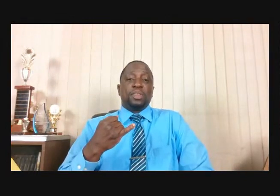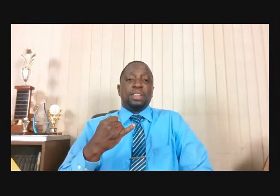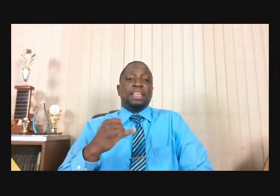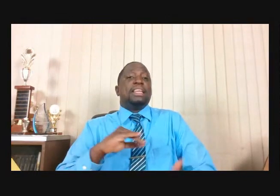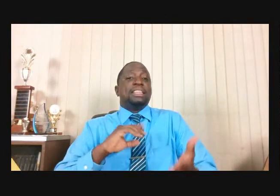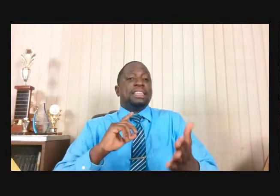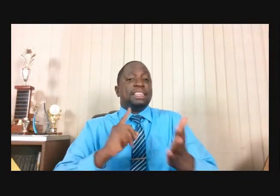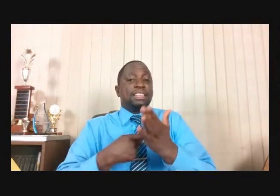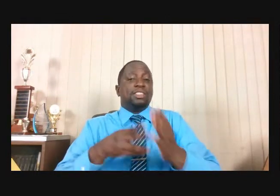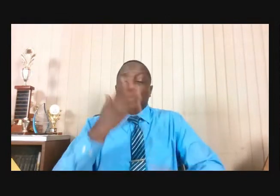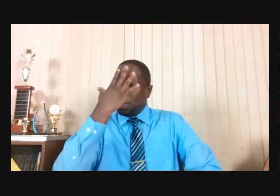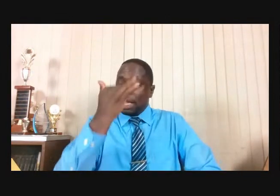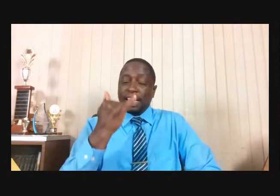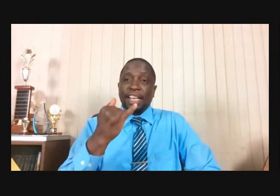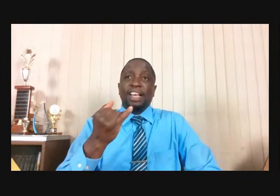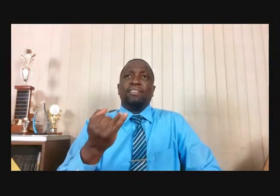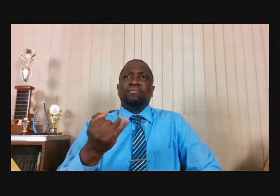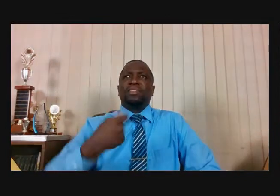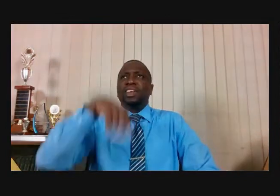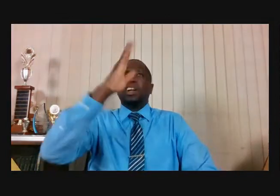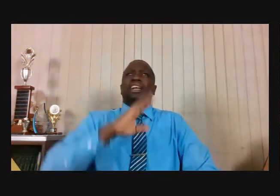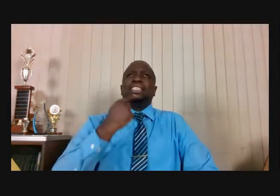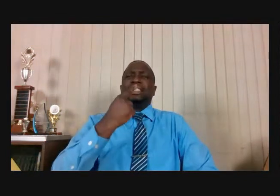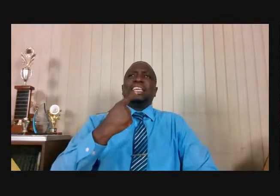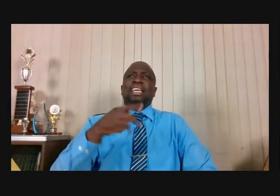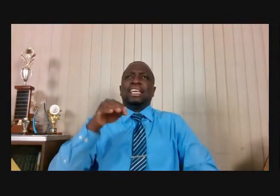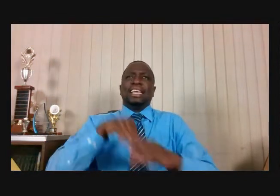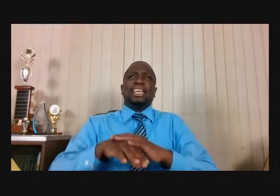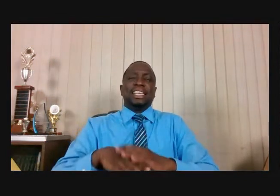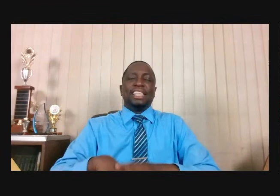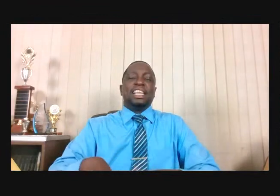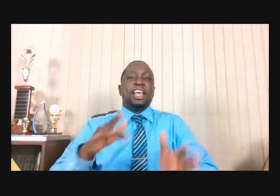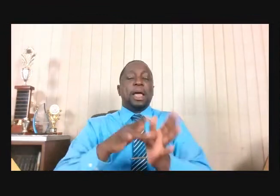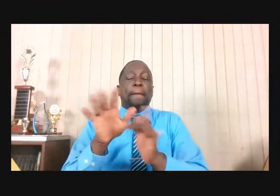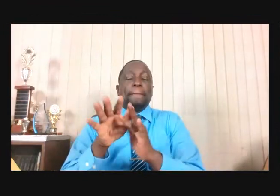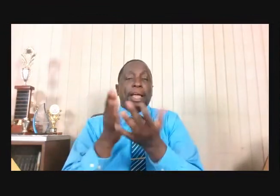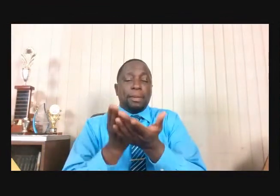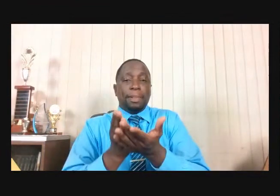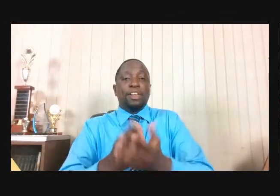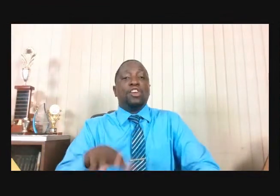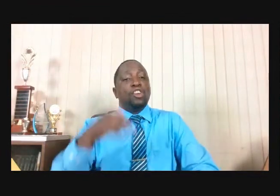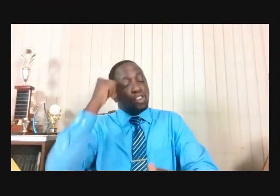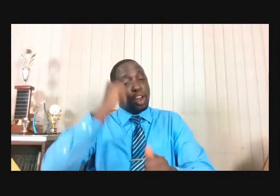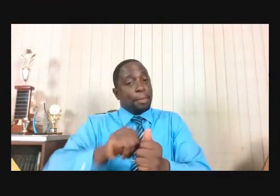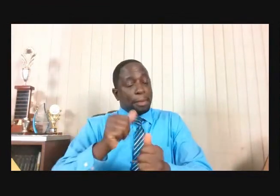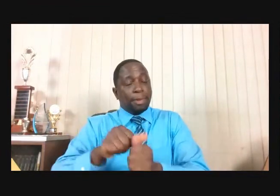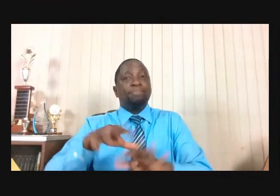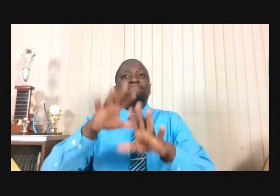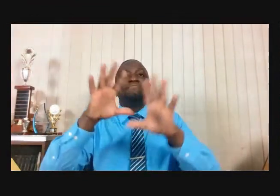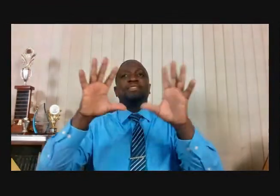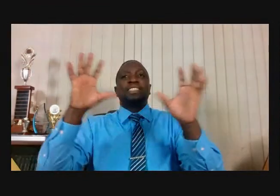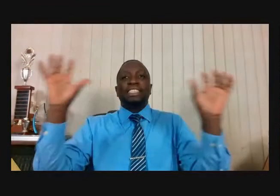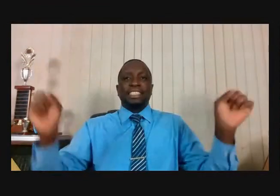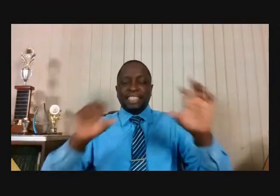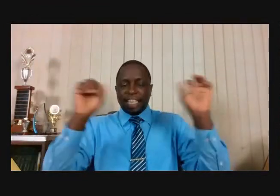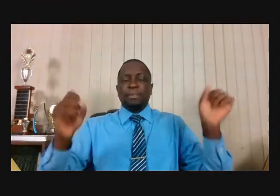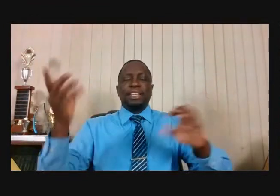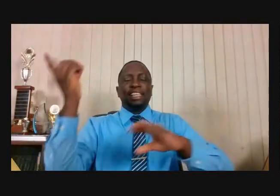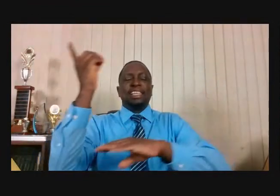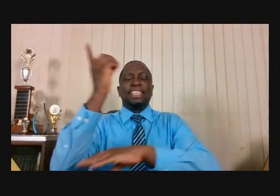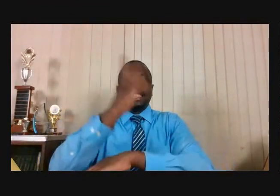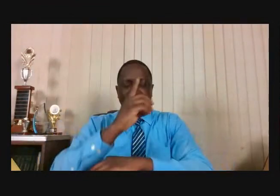20 and verse 8, remember the Sabbath day to keep it holy.